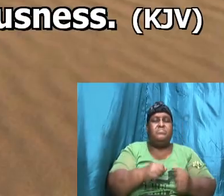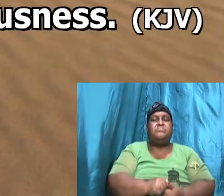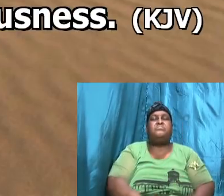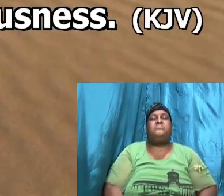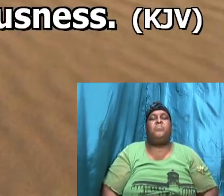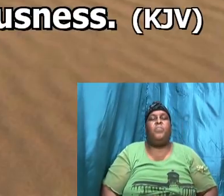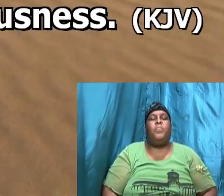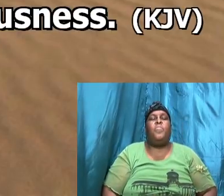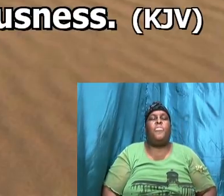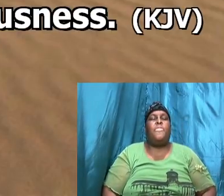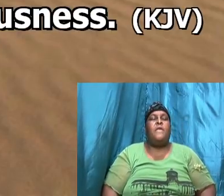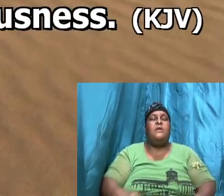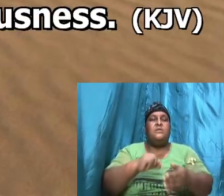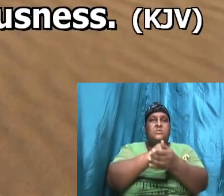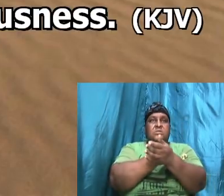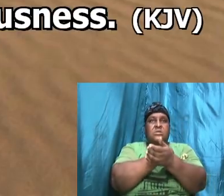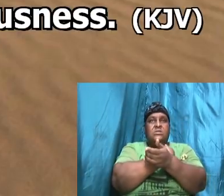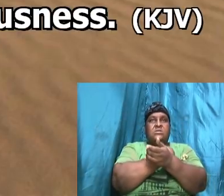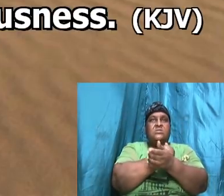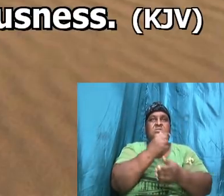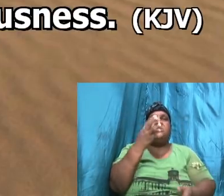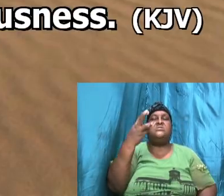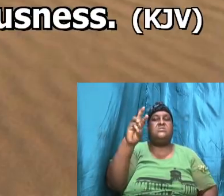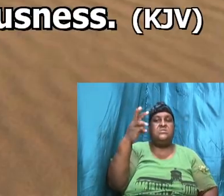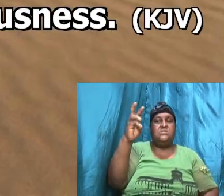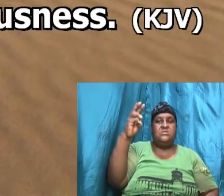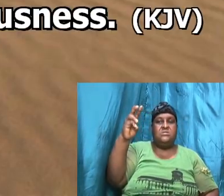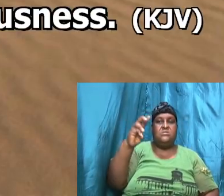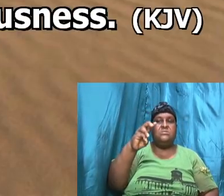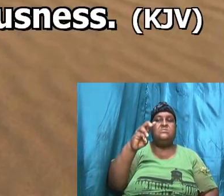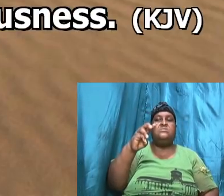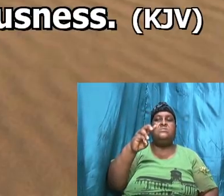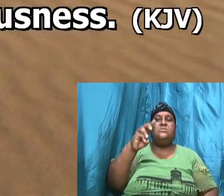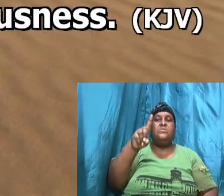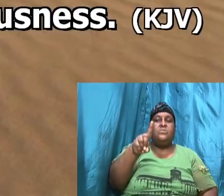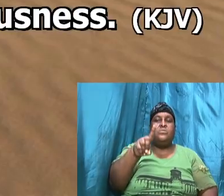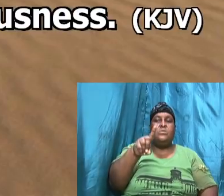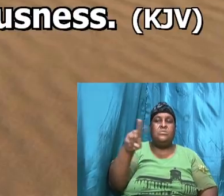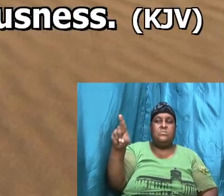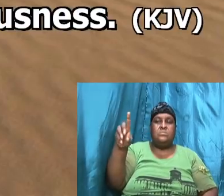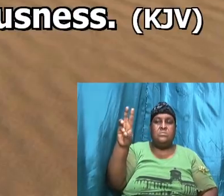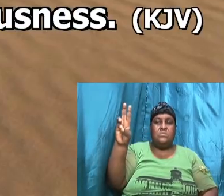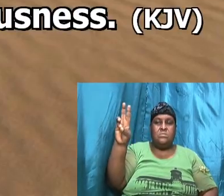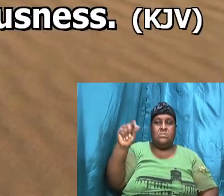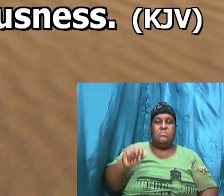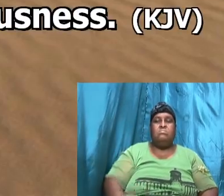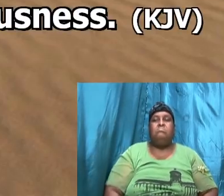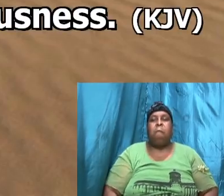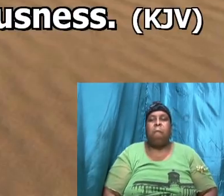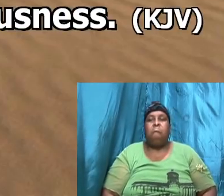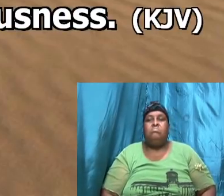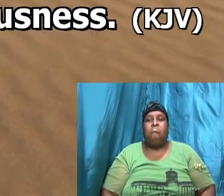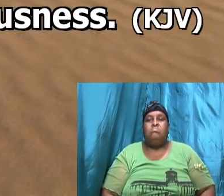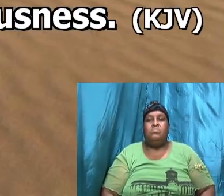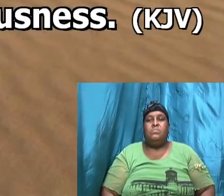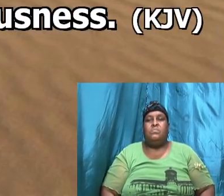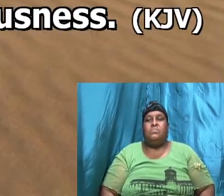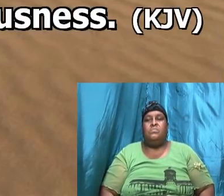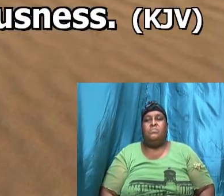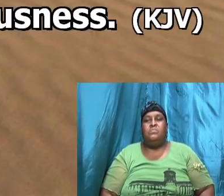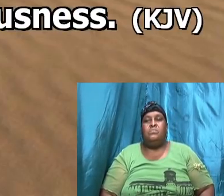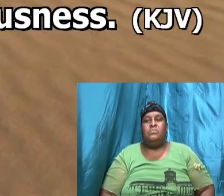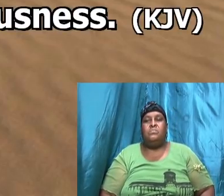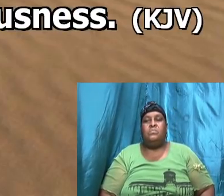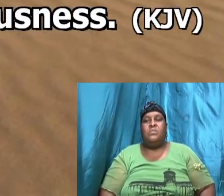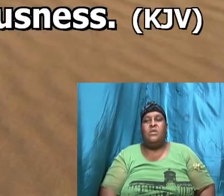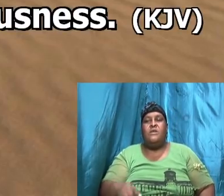16, 1 through to 6, we just read the first passage. First passage tells